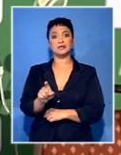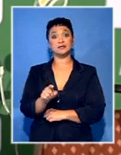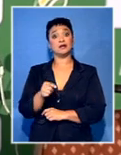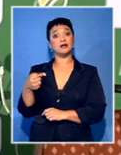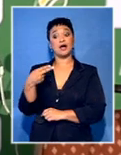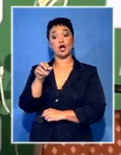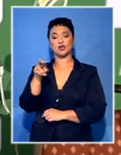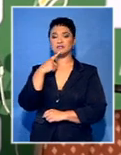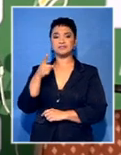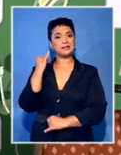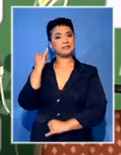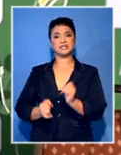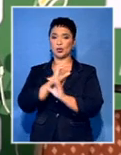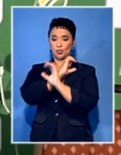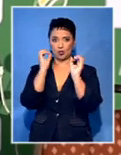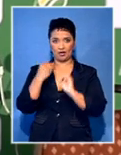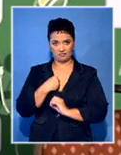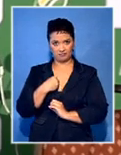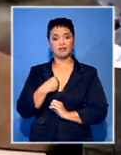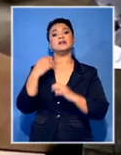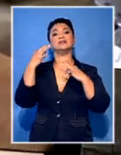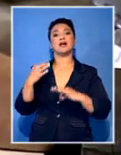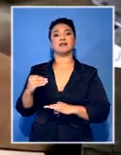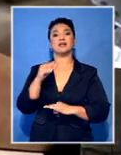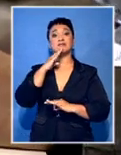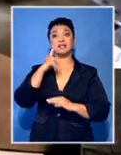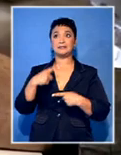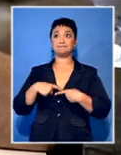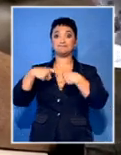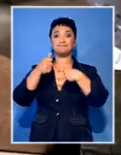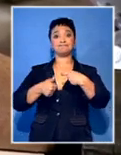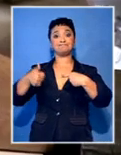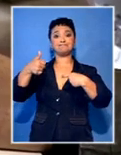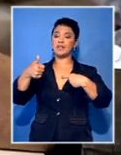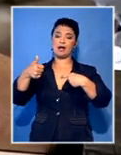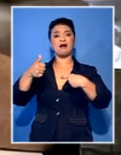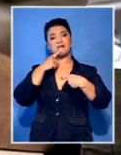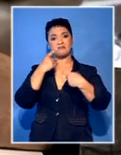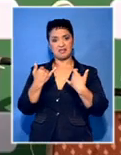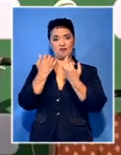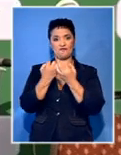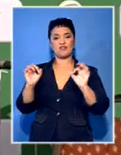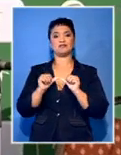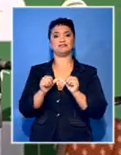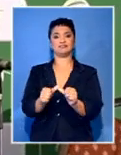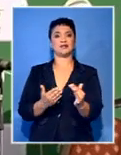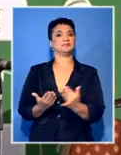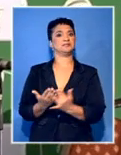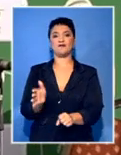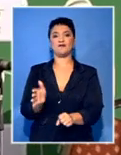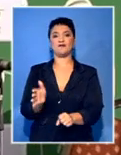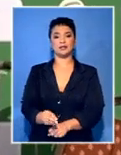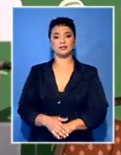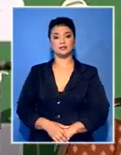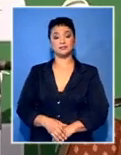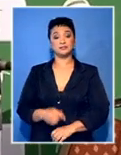exonerated of all the allegations and all the restrictions placed on his role as CEO of CSA were lifted. I knew exactly what I